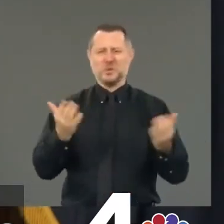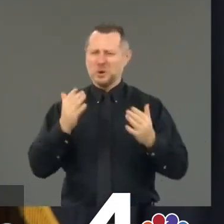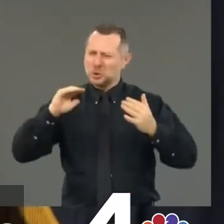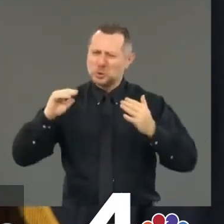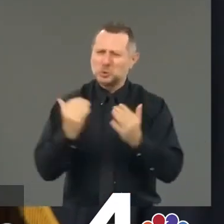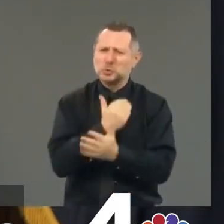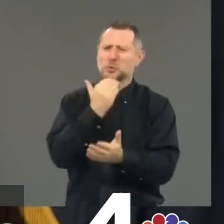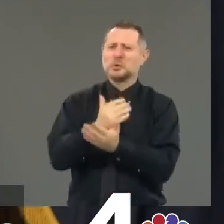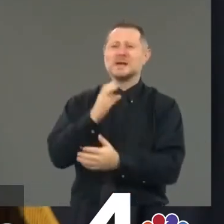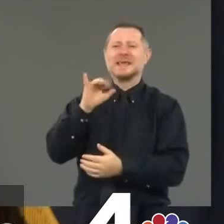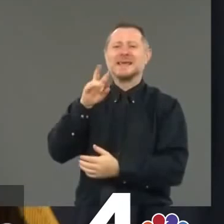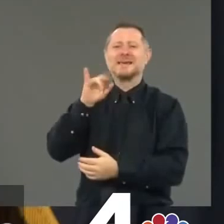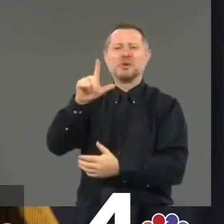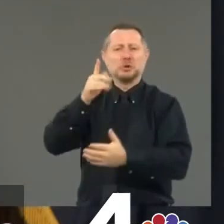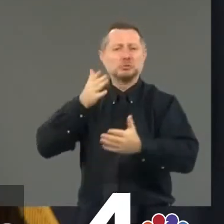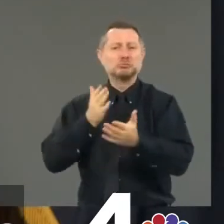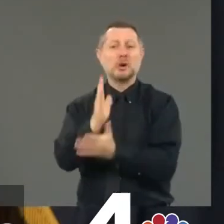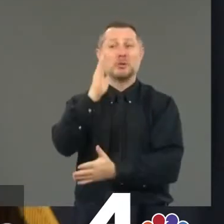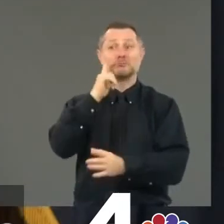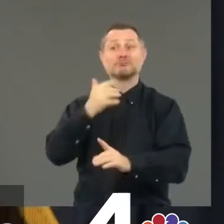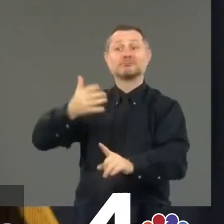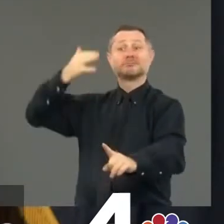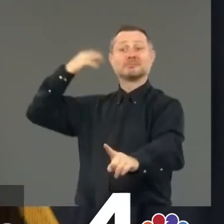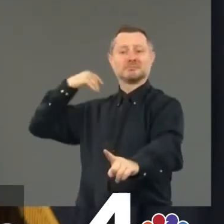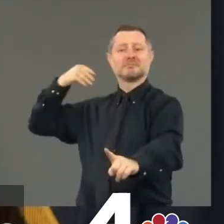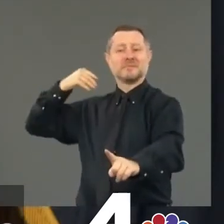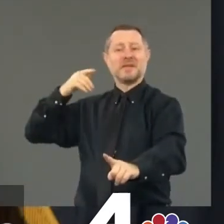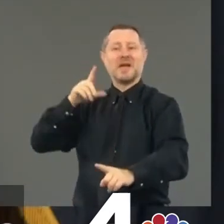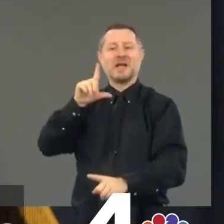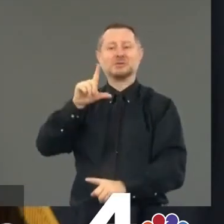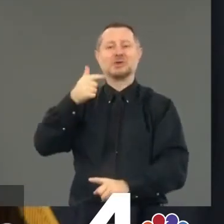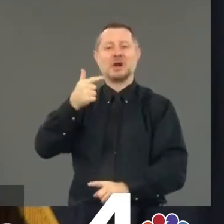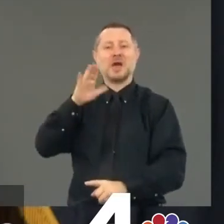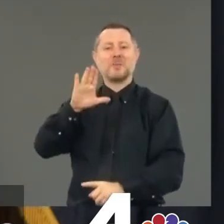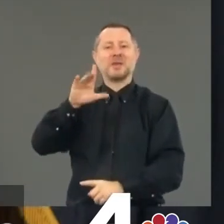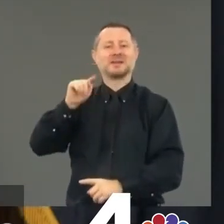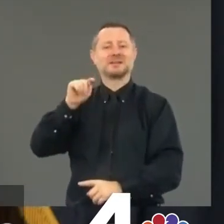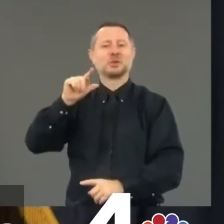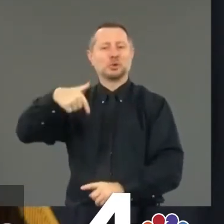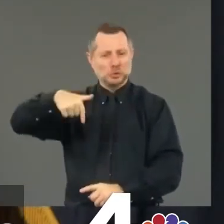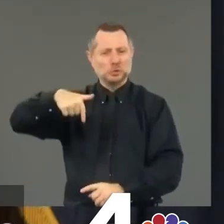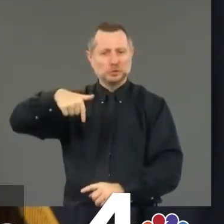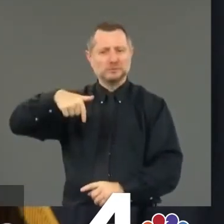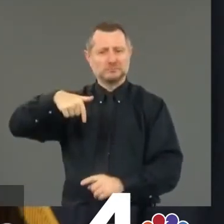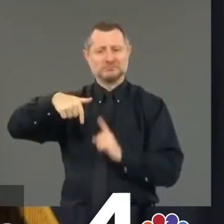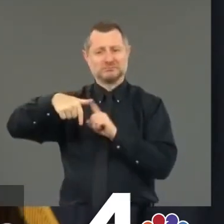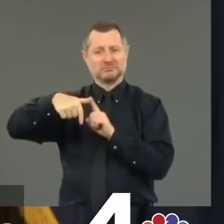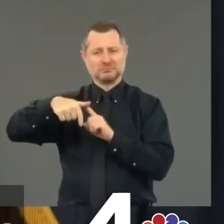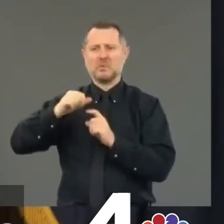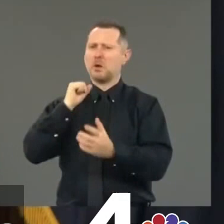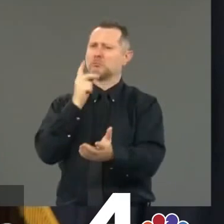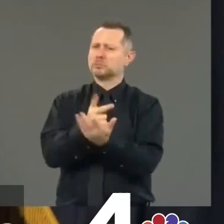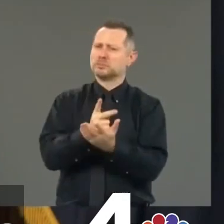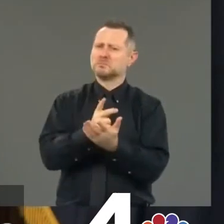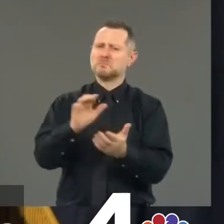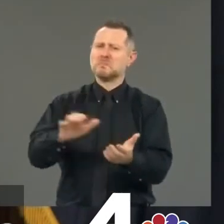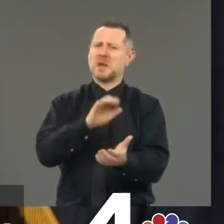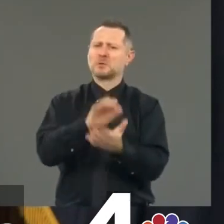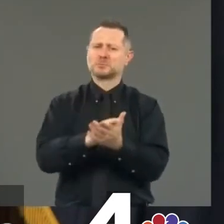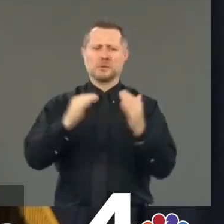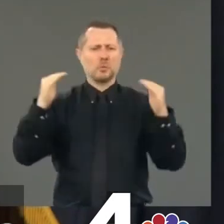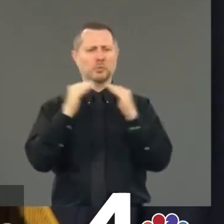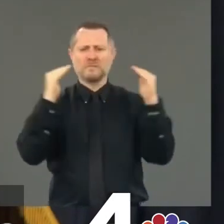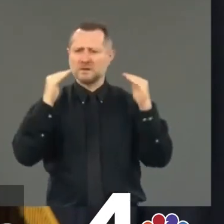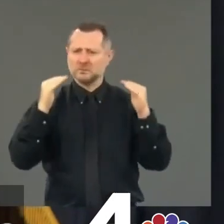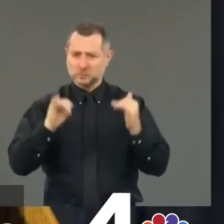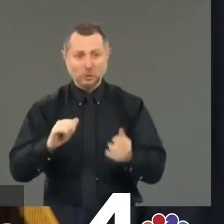nation for the LGBTQ community when we passed marriage equality. And we